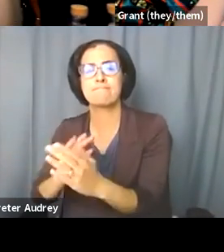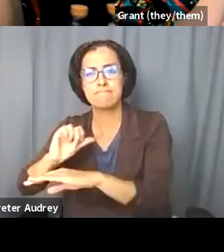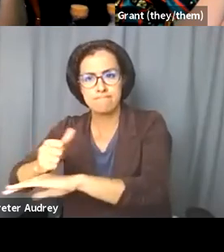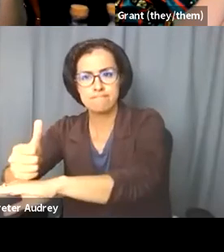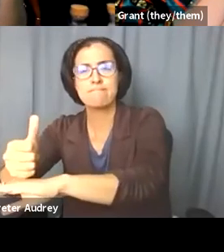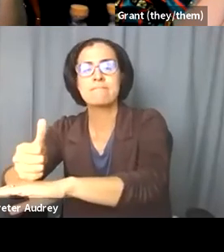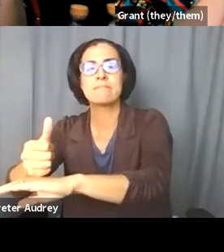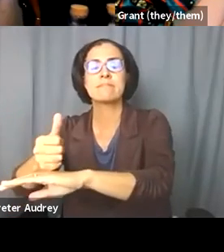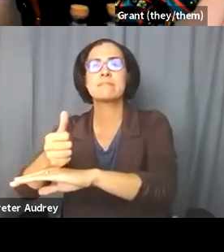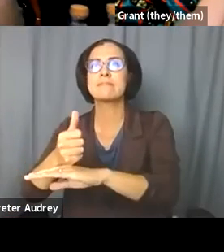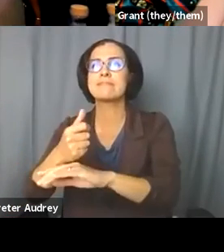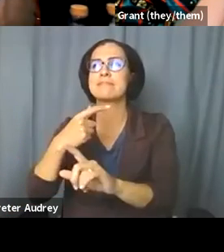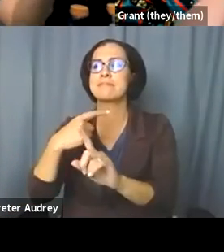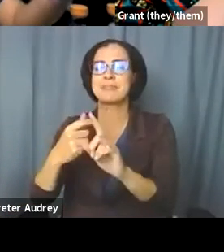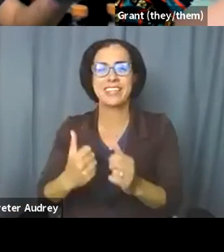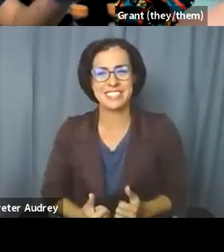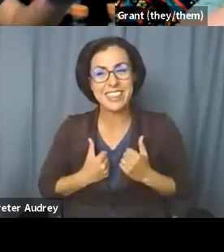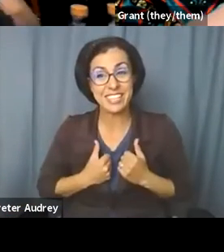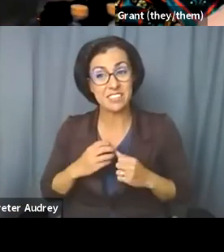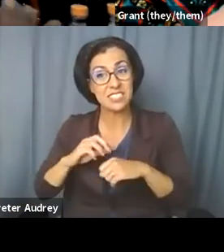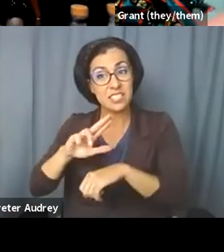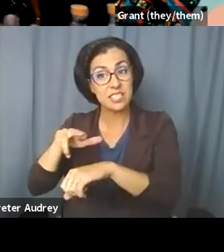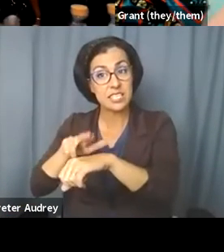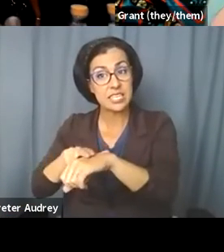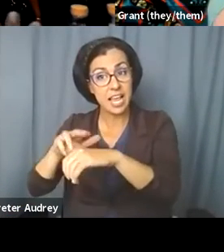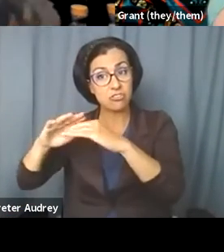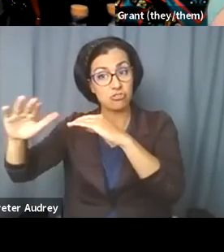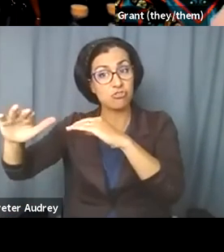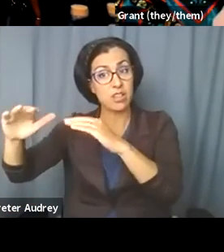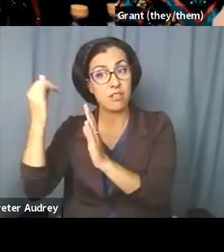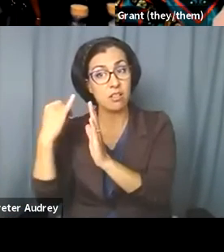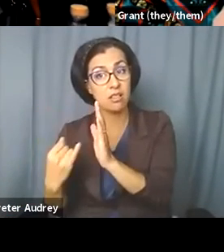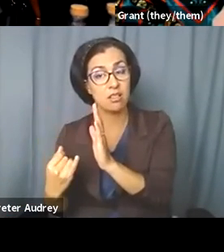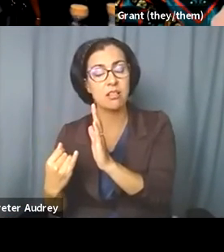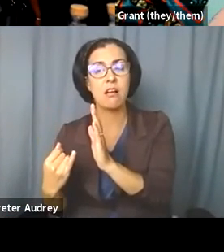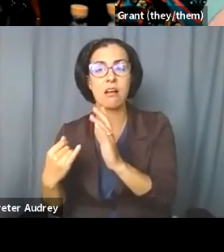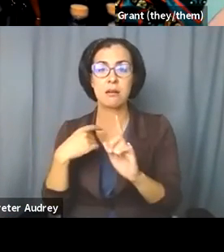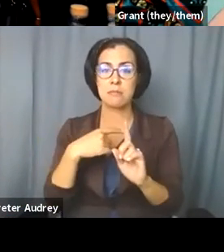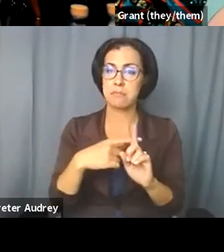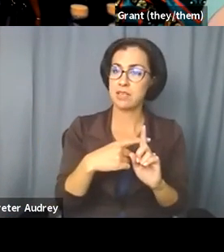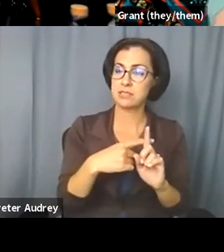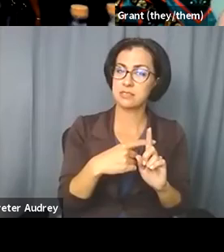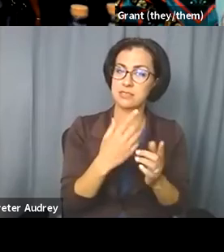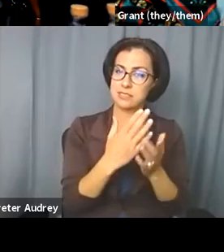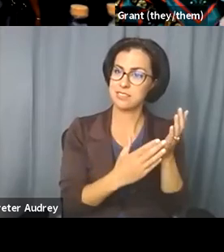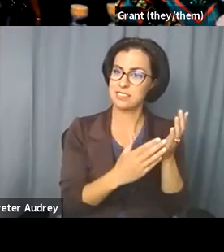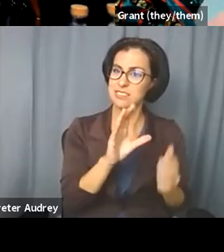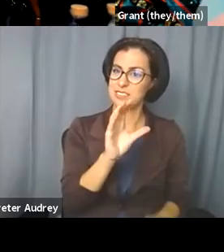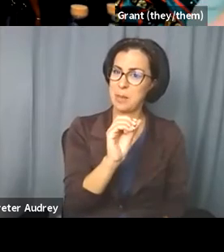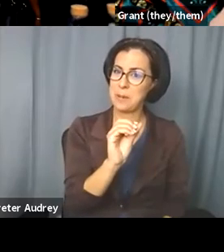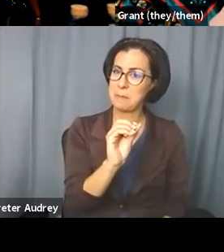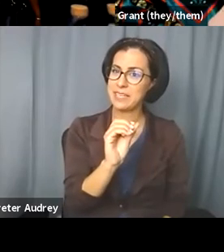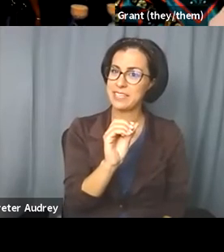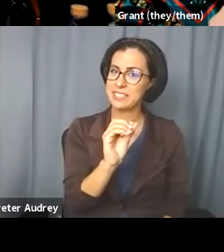in some national art practices and personal art practices, but it also lives in some more corporate spaces that